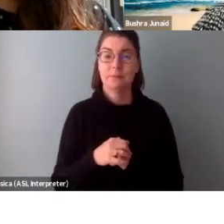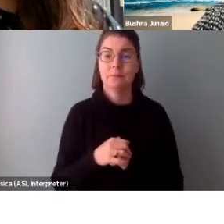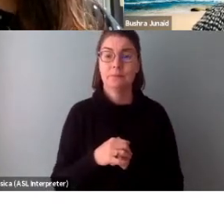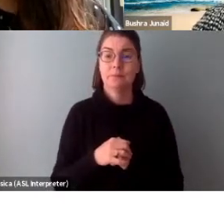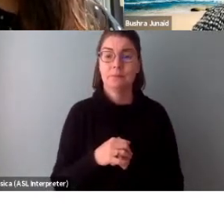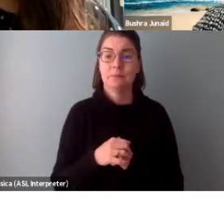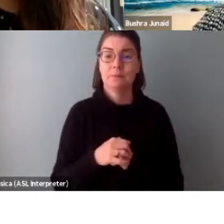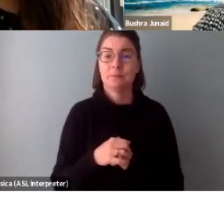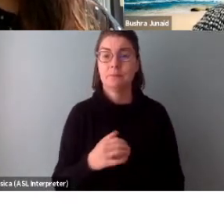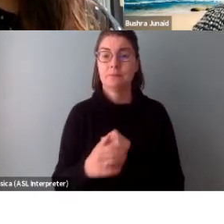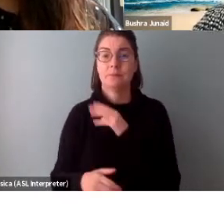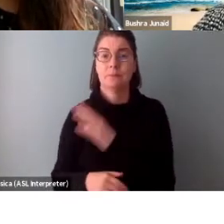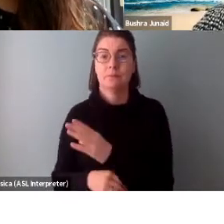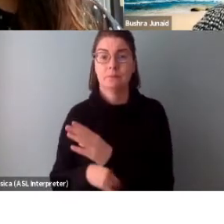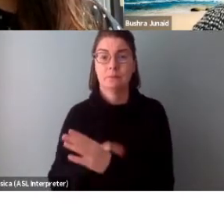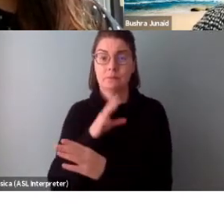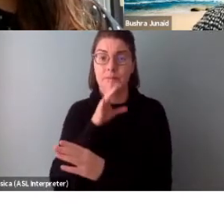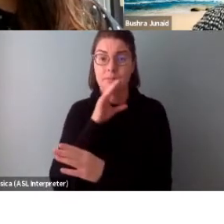Okay.